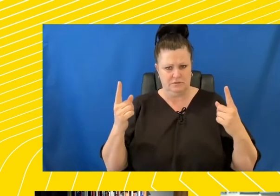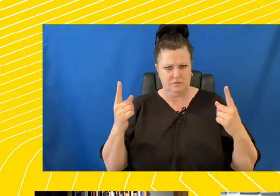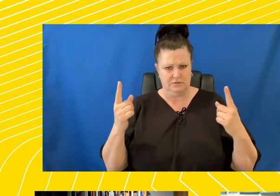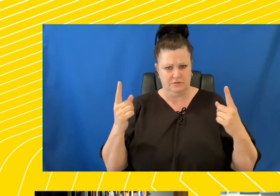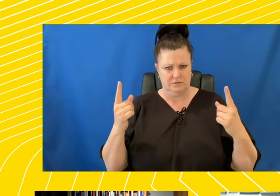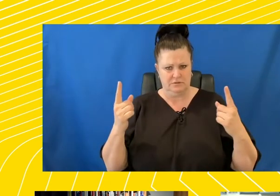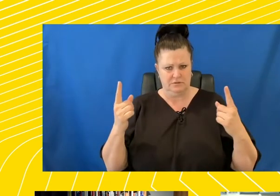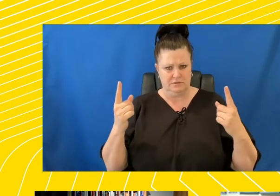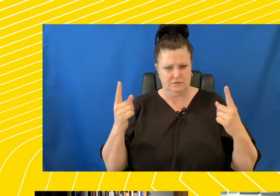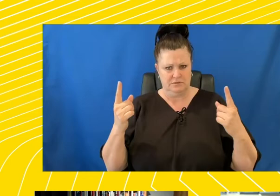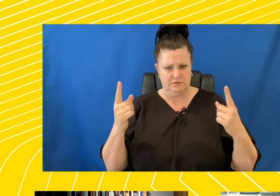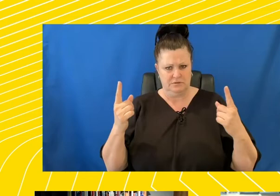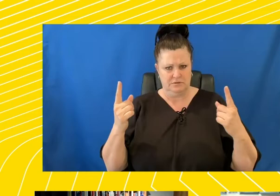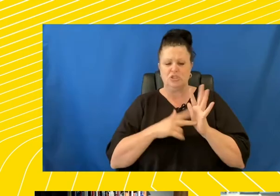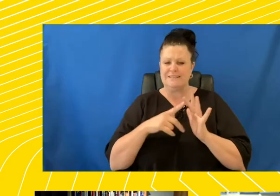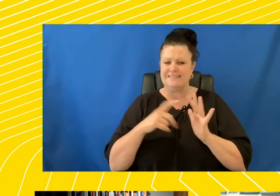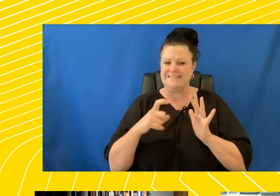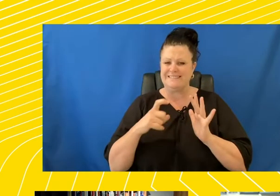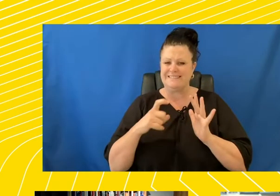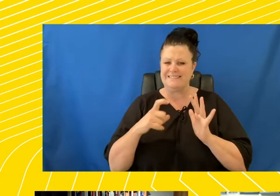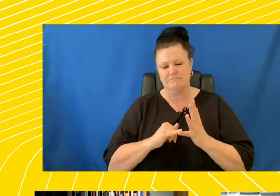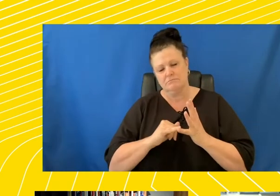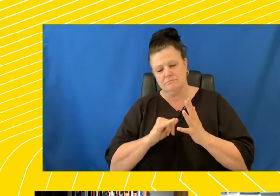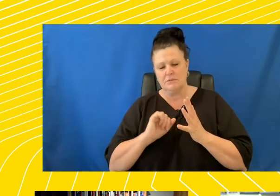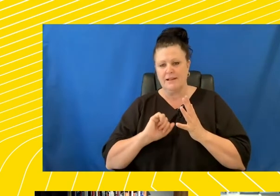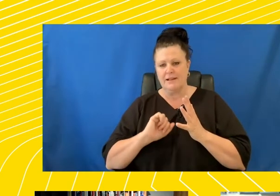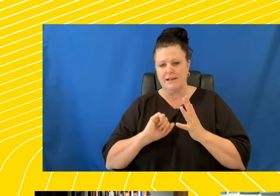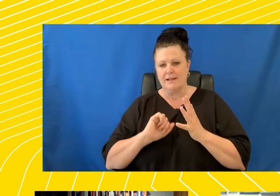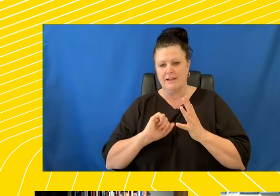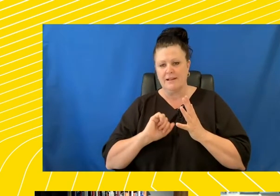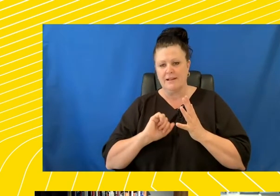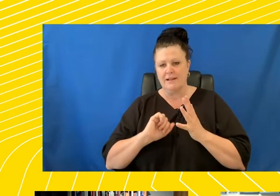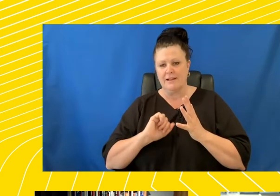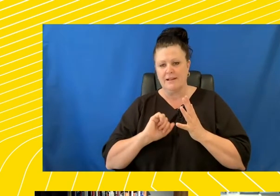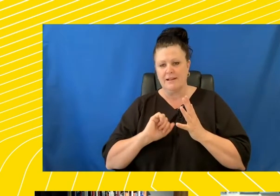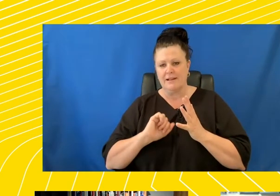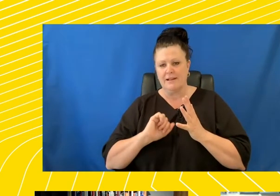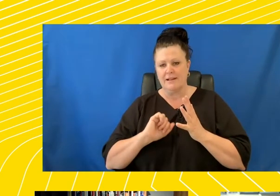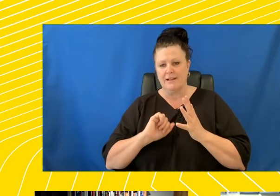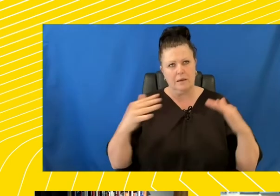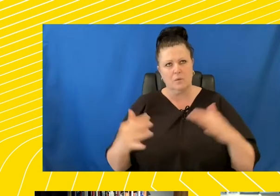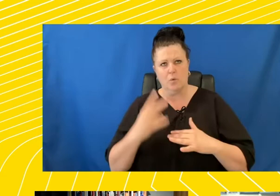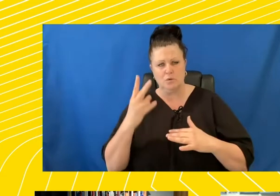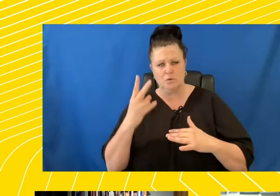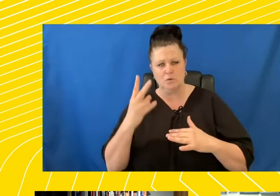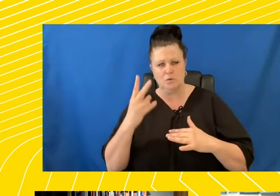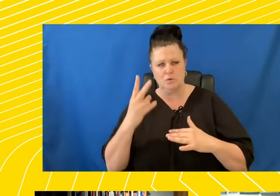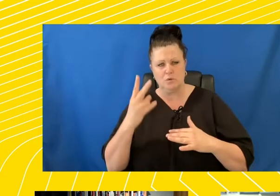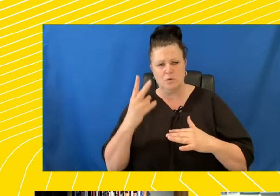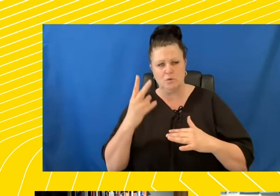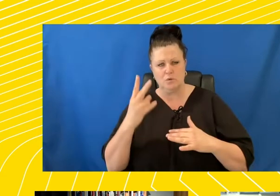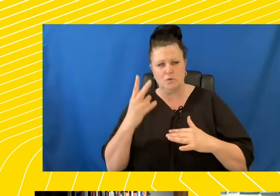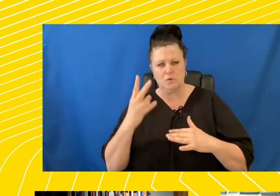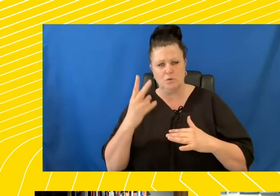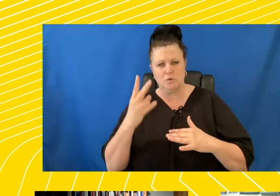at its worst between the First and Second World War. The other issue too is I think it